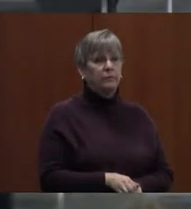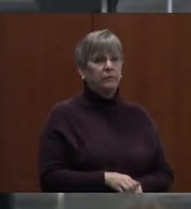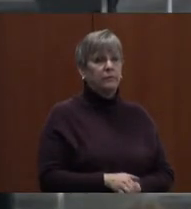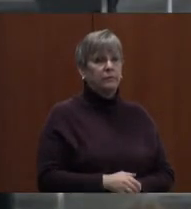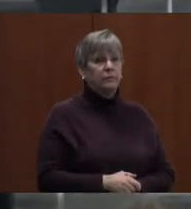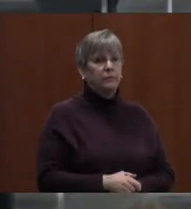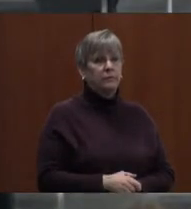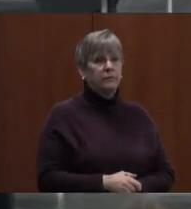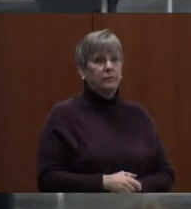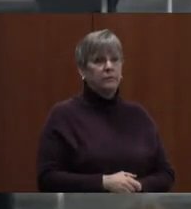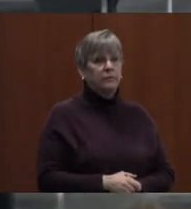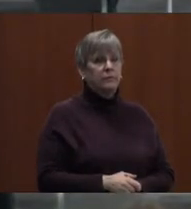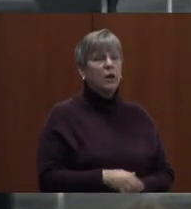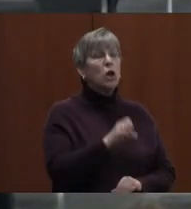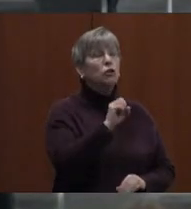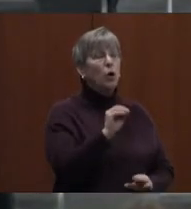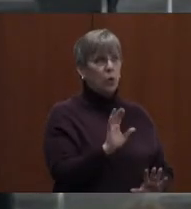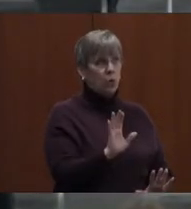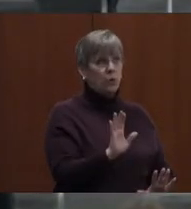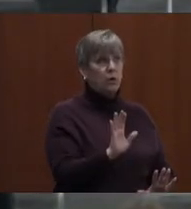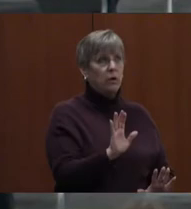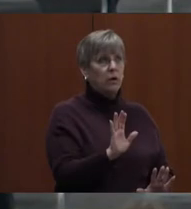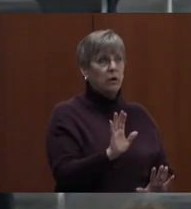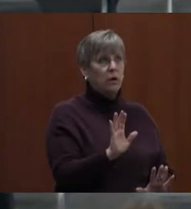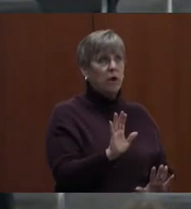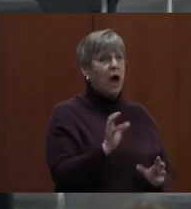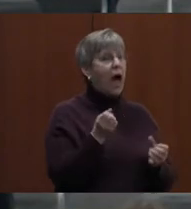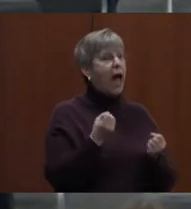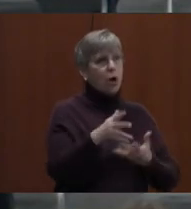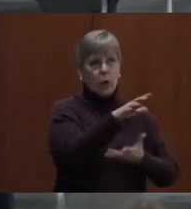And to be clear, so I don't want to muddy the water.